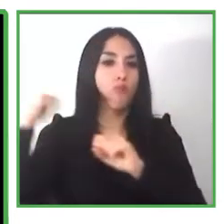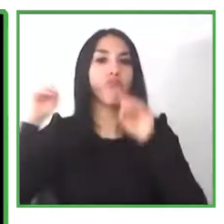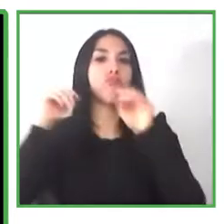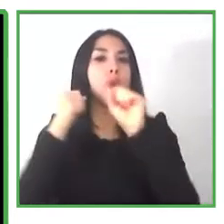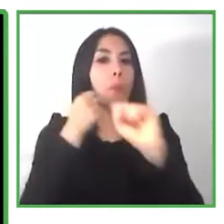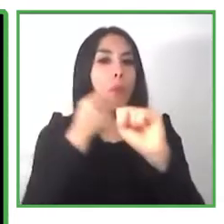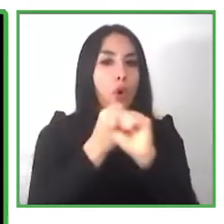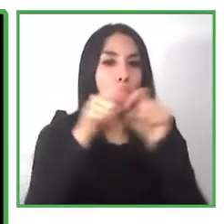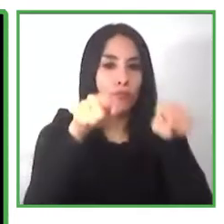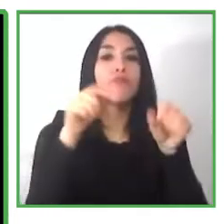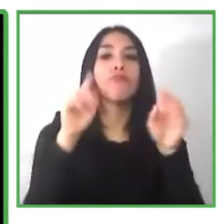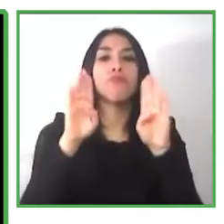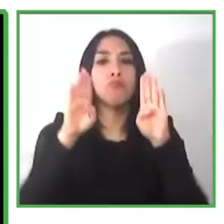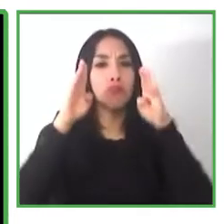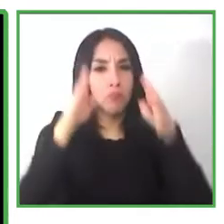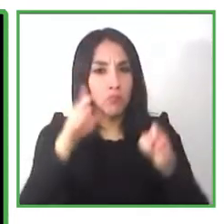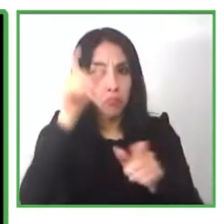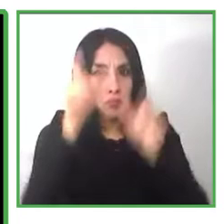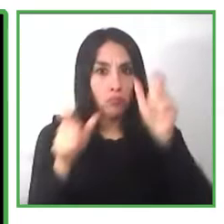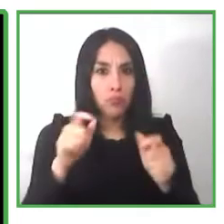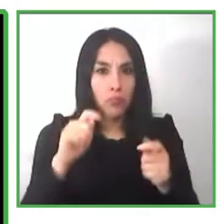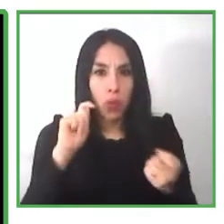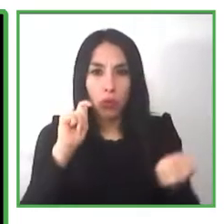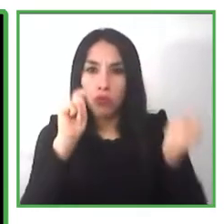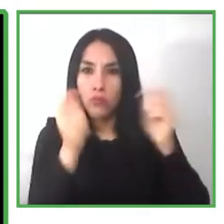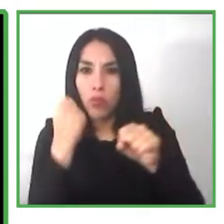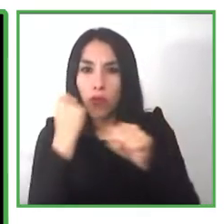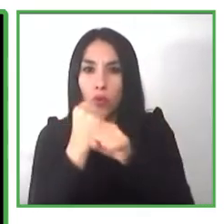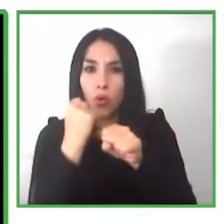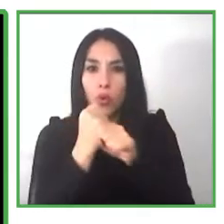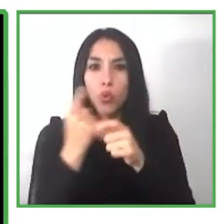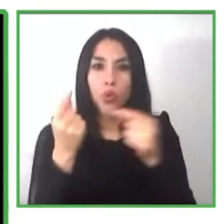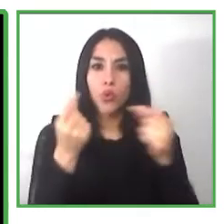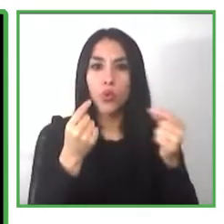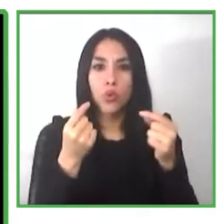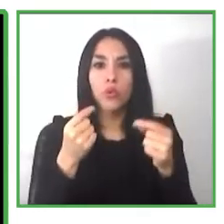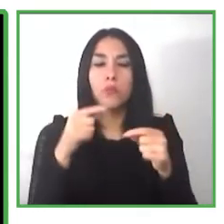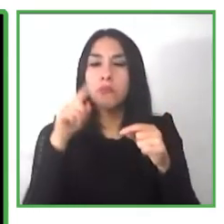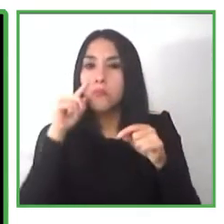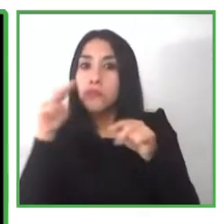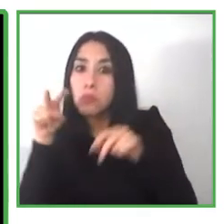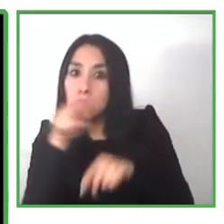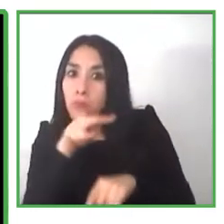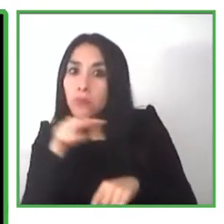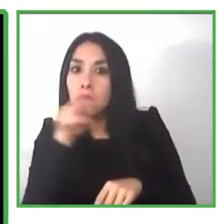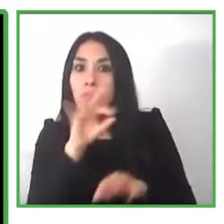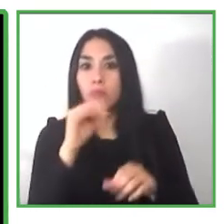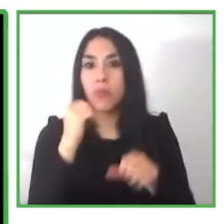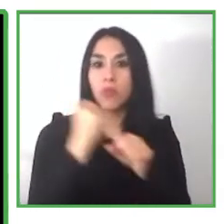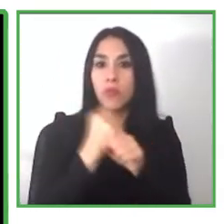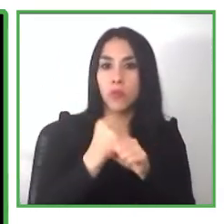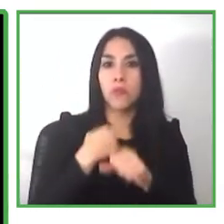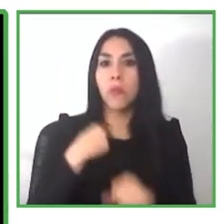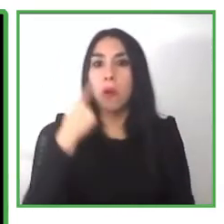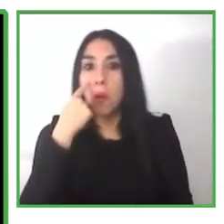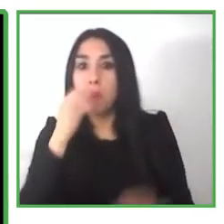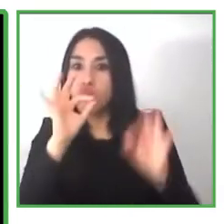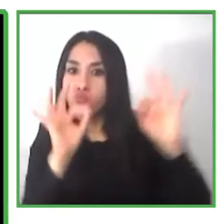work regularly and we record our results we are accountable to the goals and the time frames we set with the job seeker